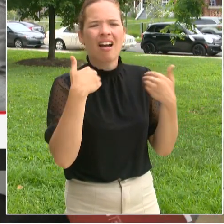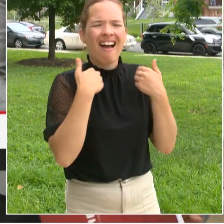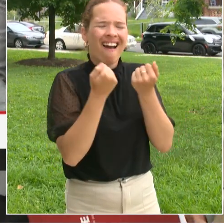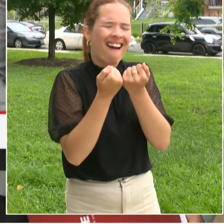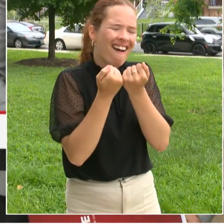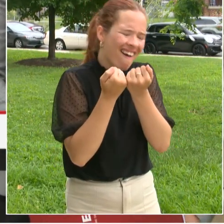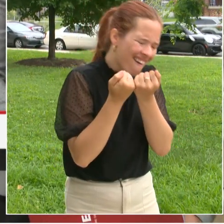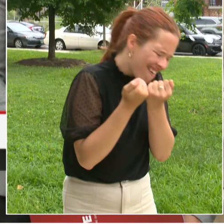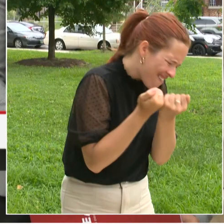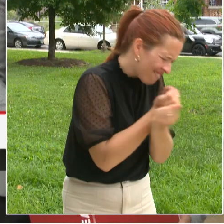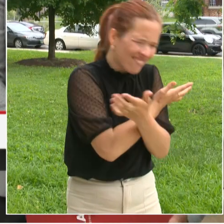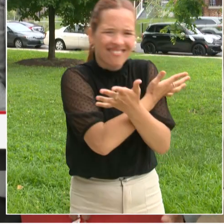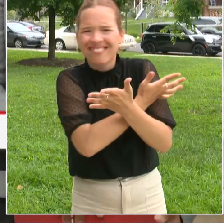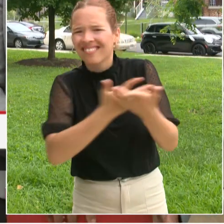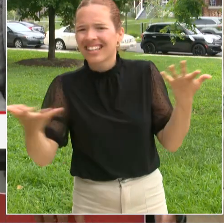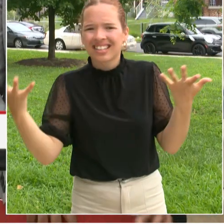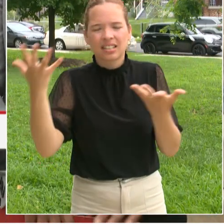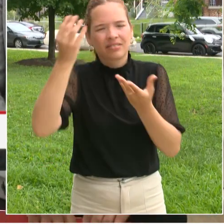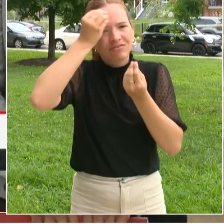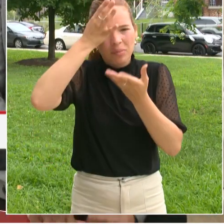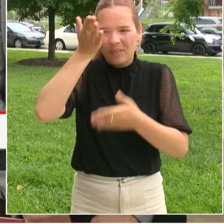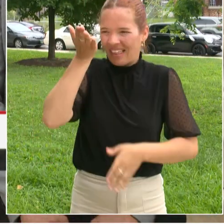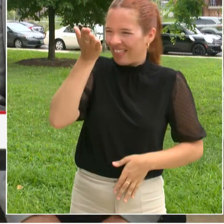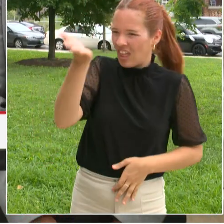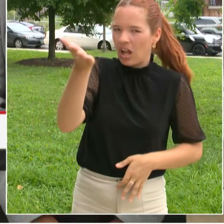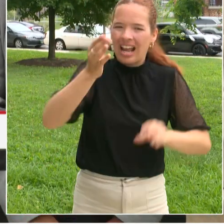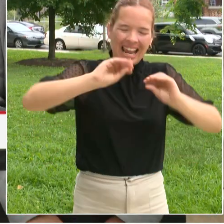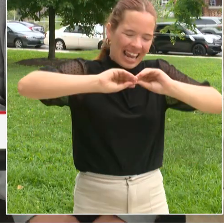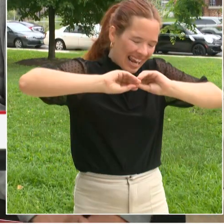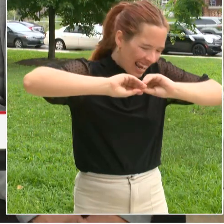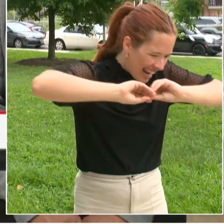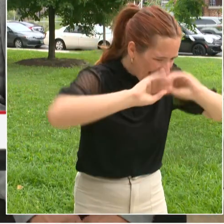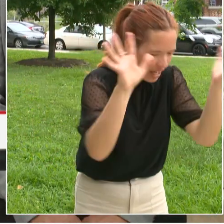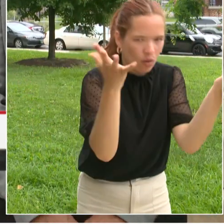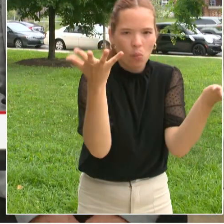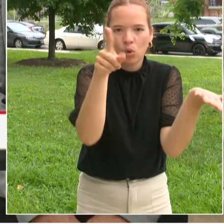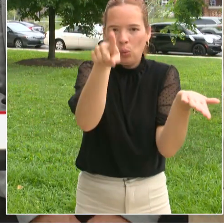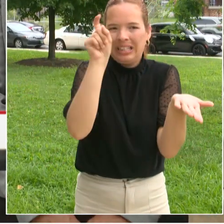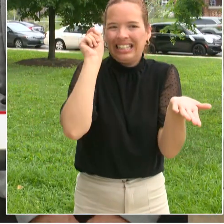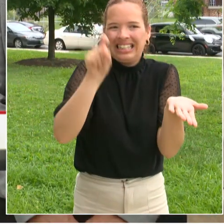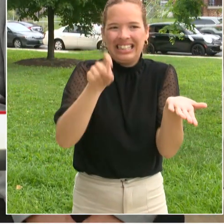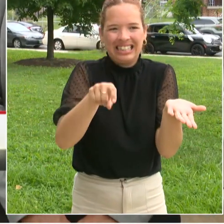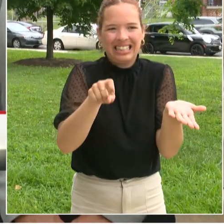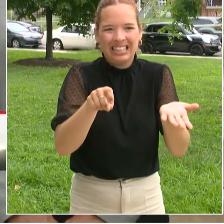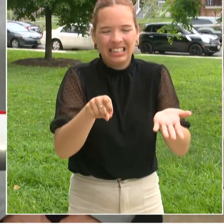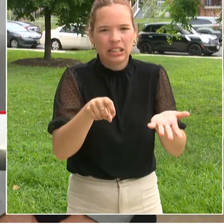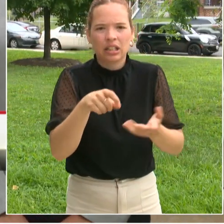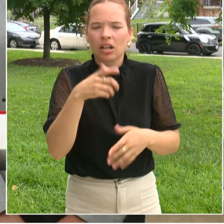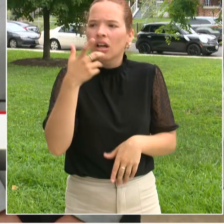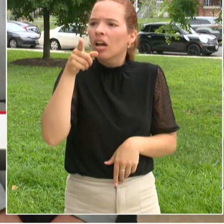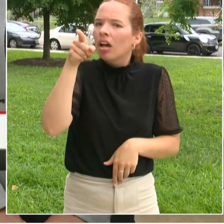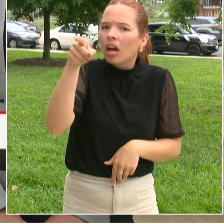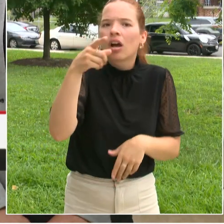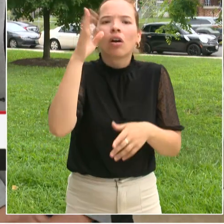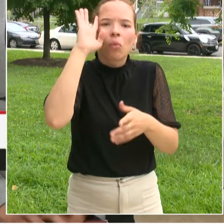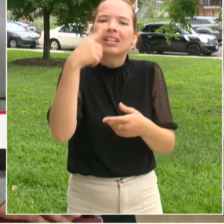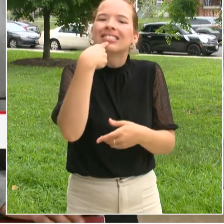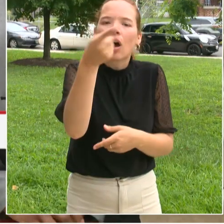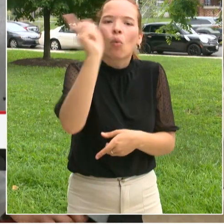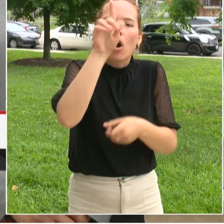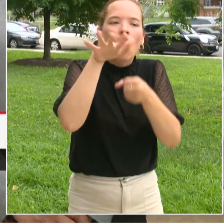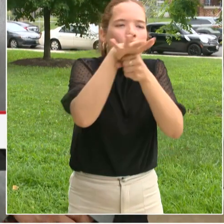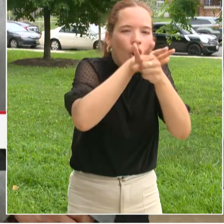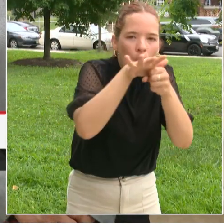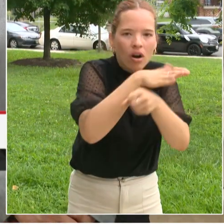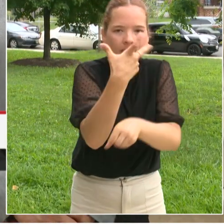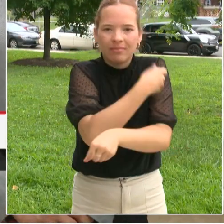school you'll also find information on where you can go to get your vaccinations and that's I think if we're talking about one-stop shops outside